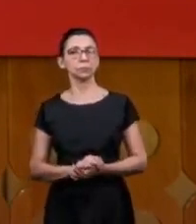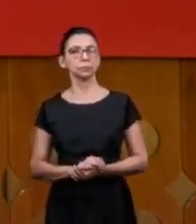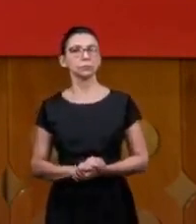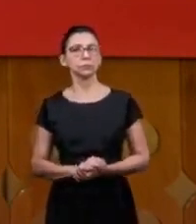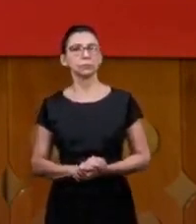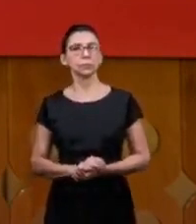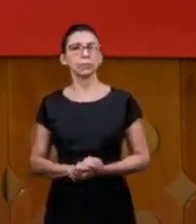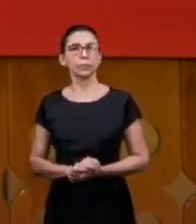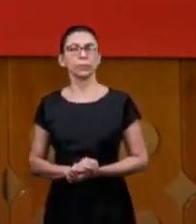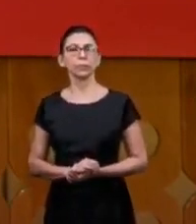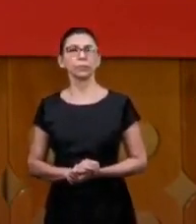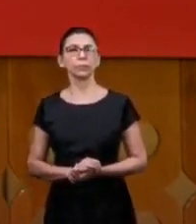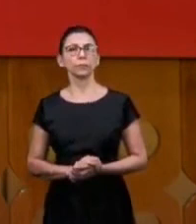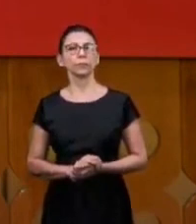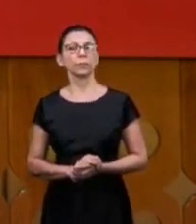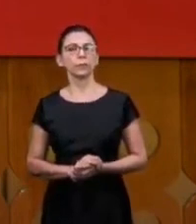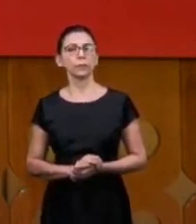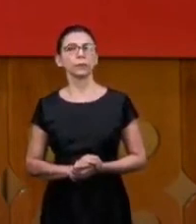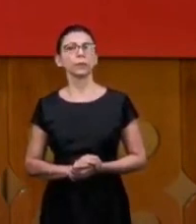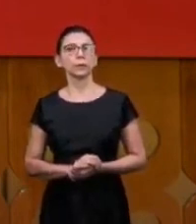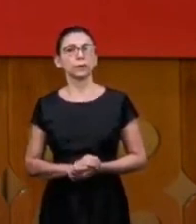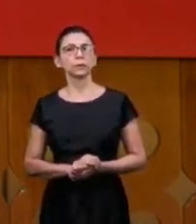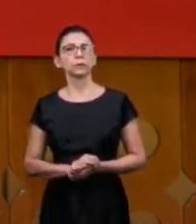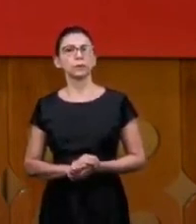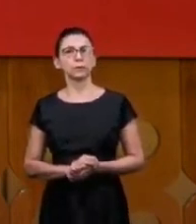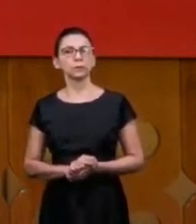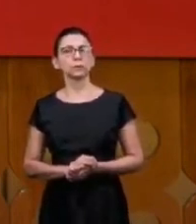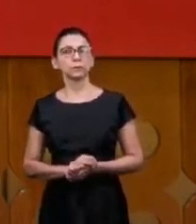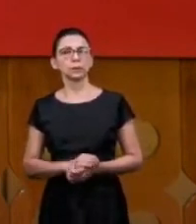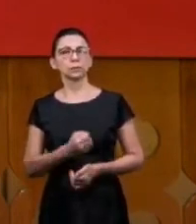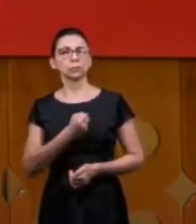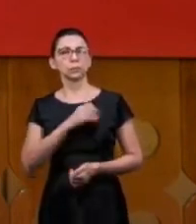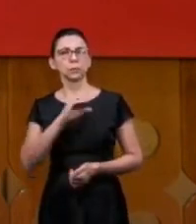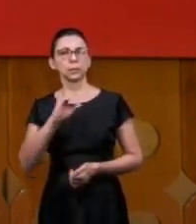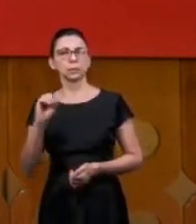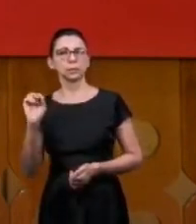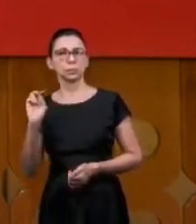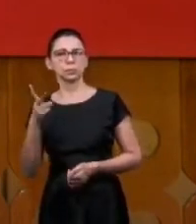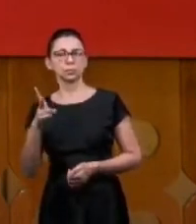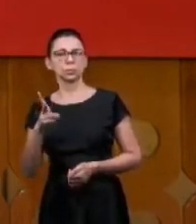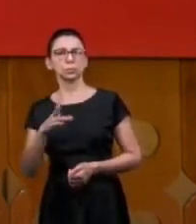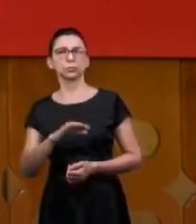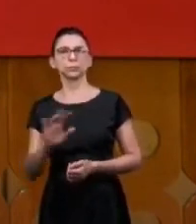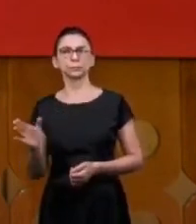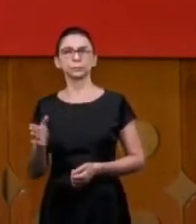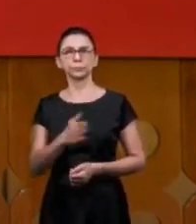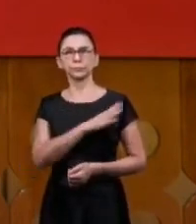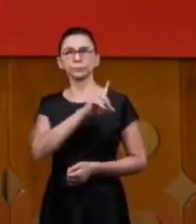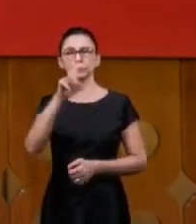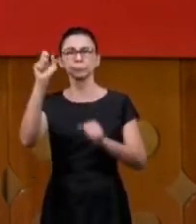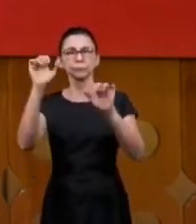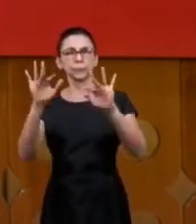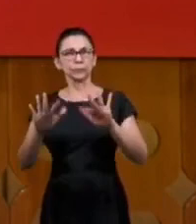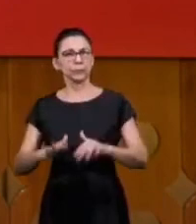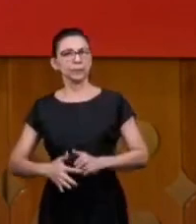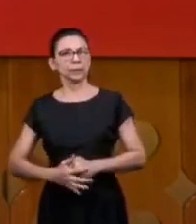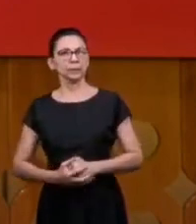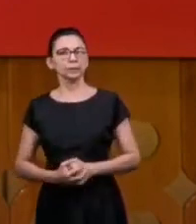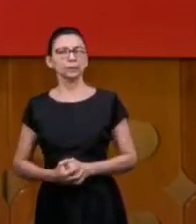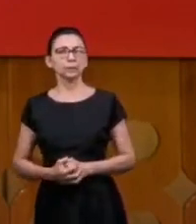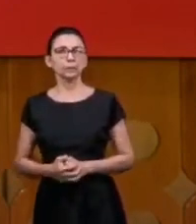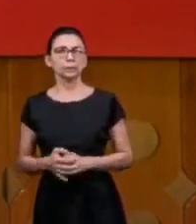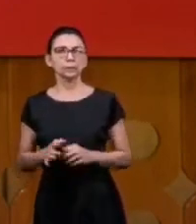continue to do this great and marvelous work may God bless us let's hear a praise then we're going to